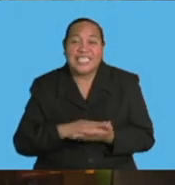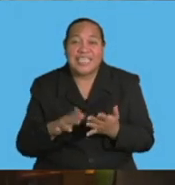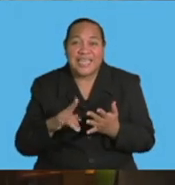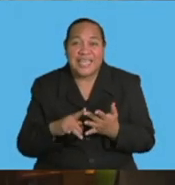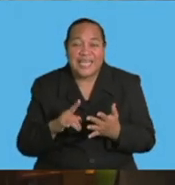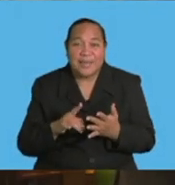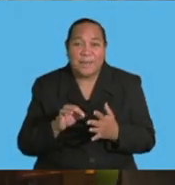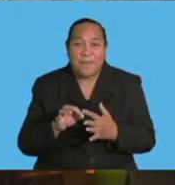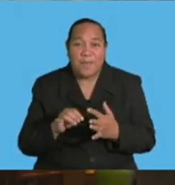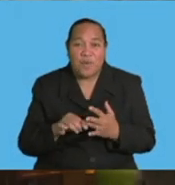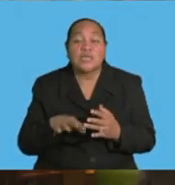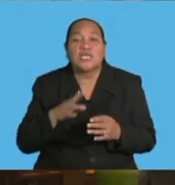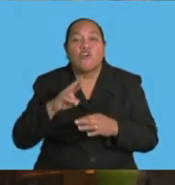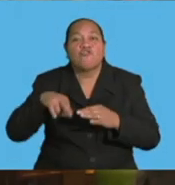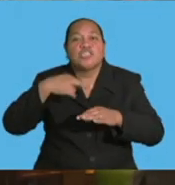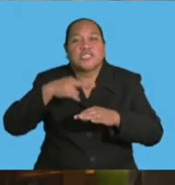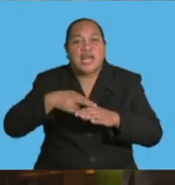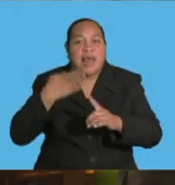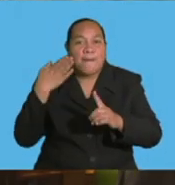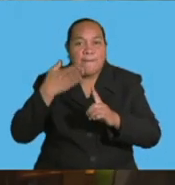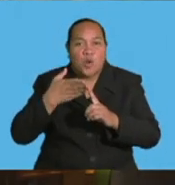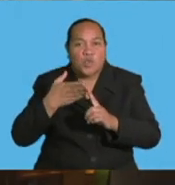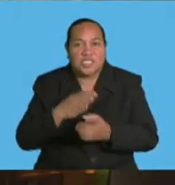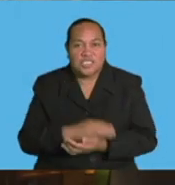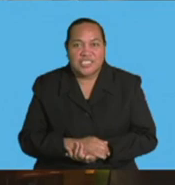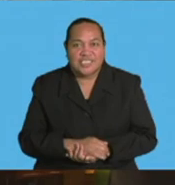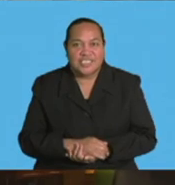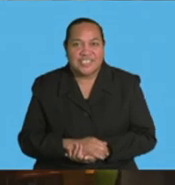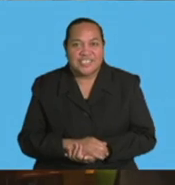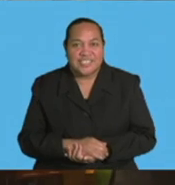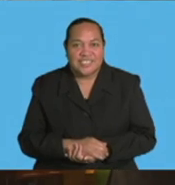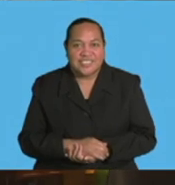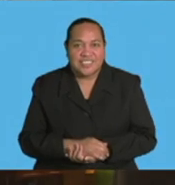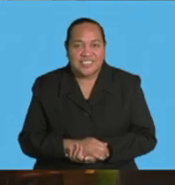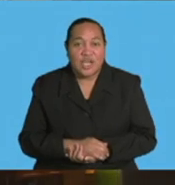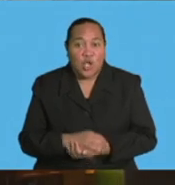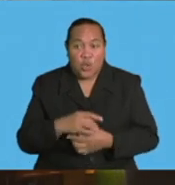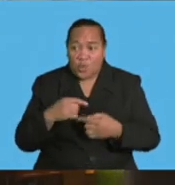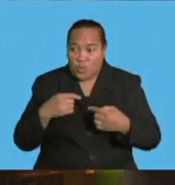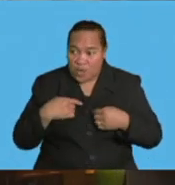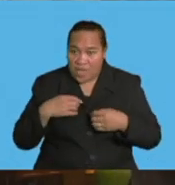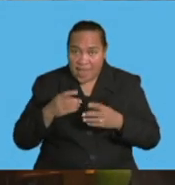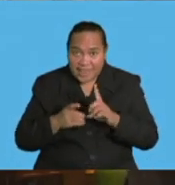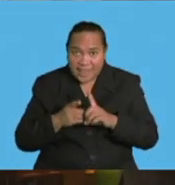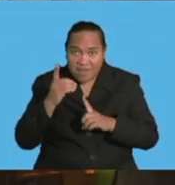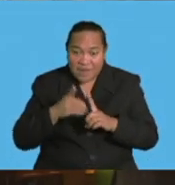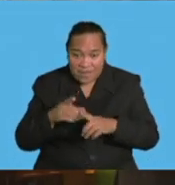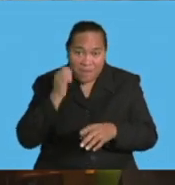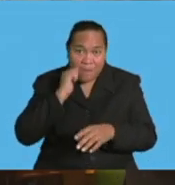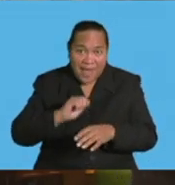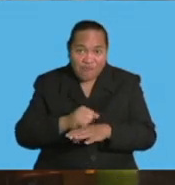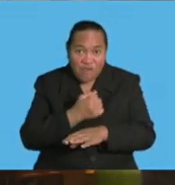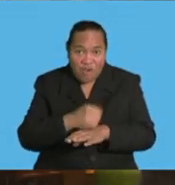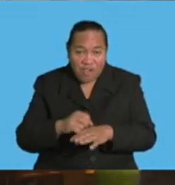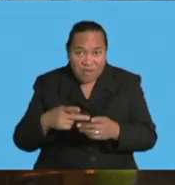regional approaches. And we, as we are developing BlackRock at this stage, we are